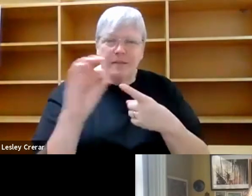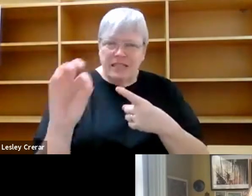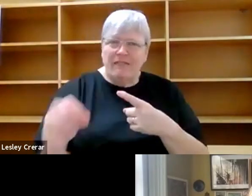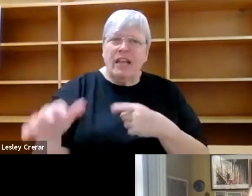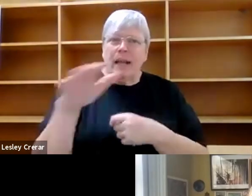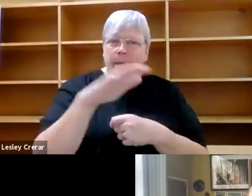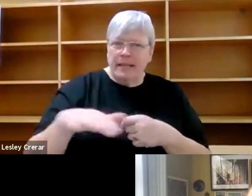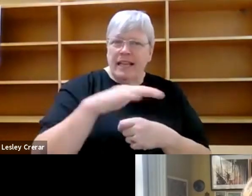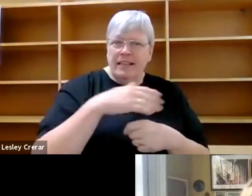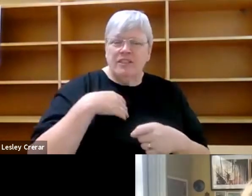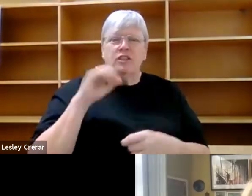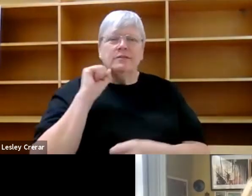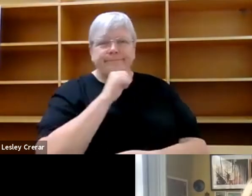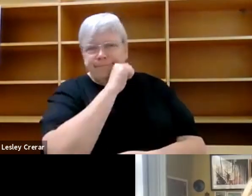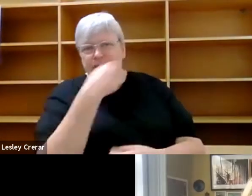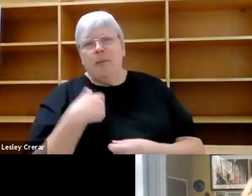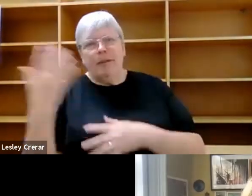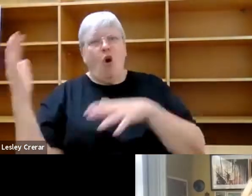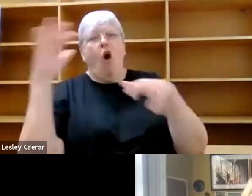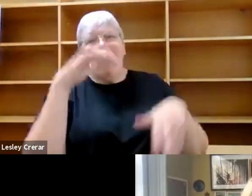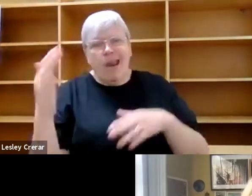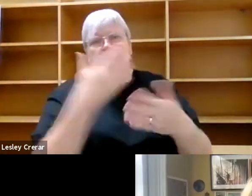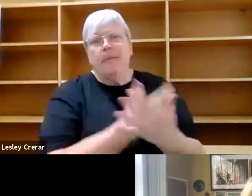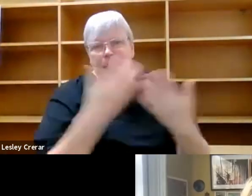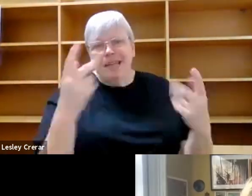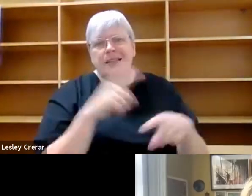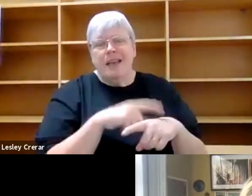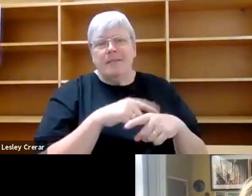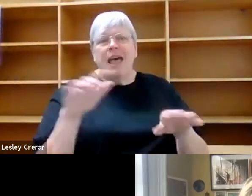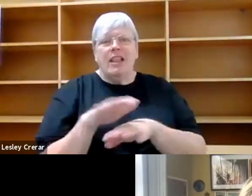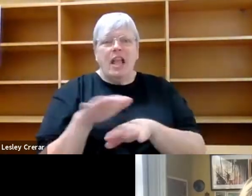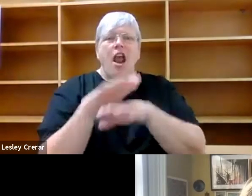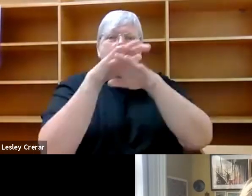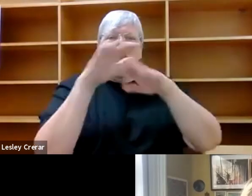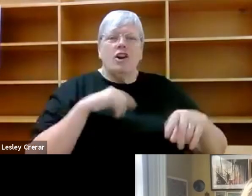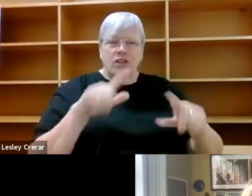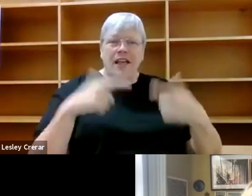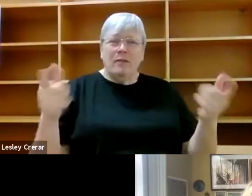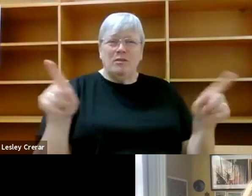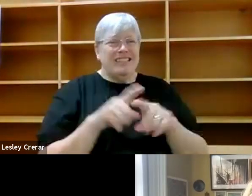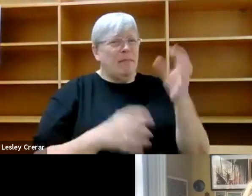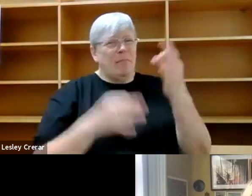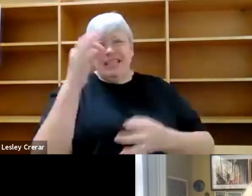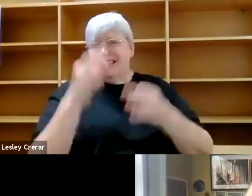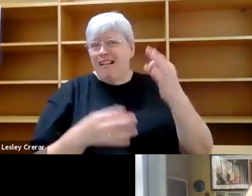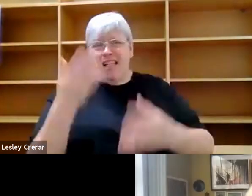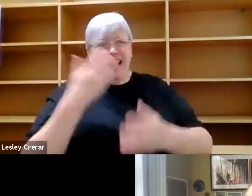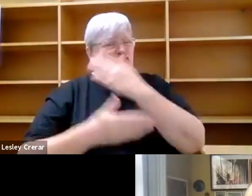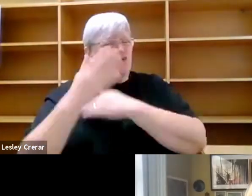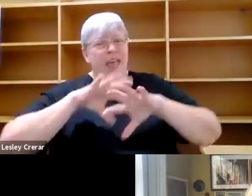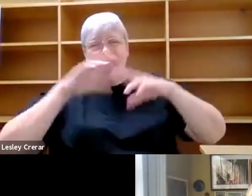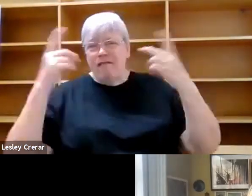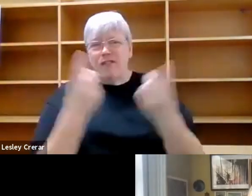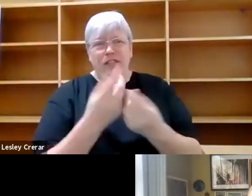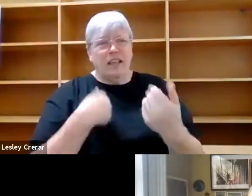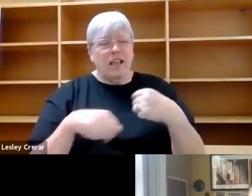been repeatedly colonized. And so like, it's a place where language is layered in the same way that like political history is layered, like everything, everything there is,